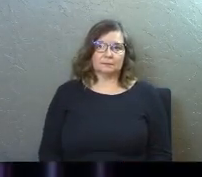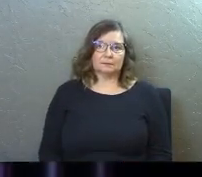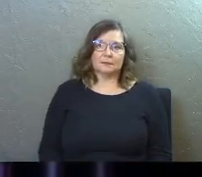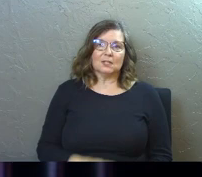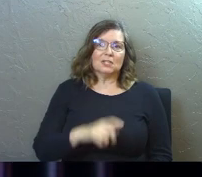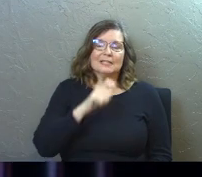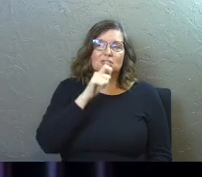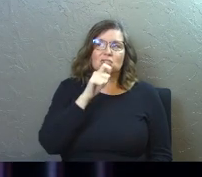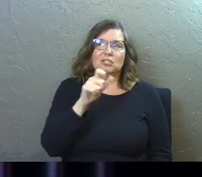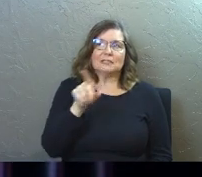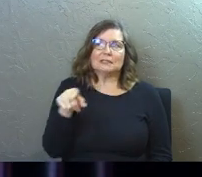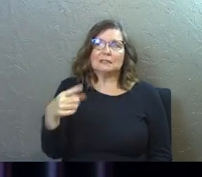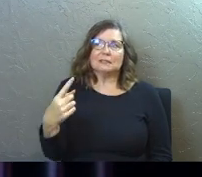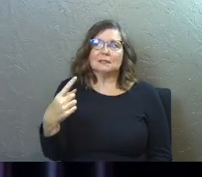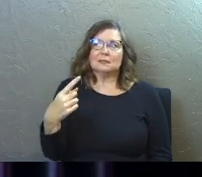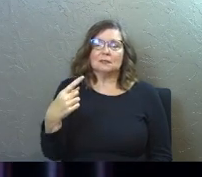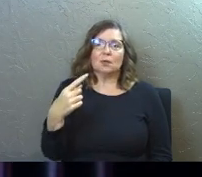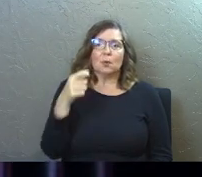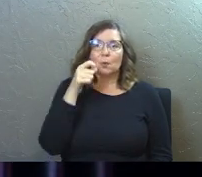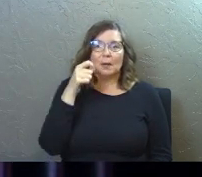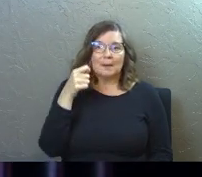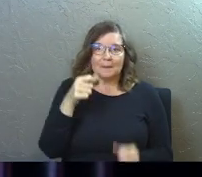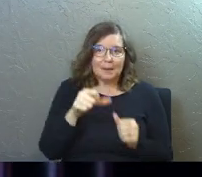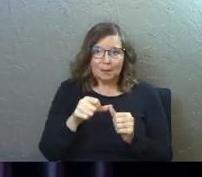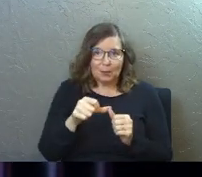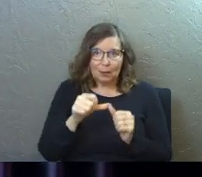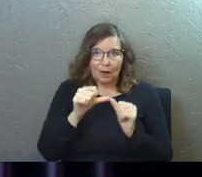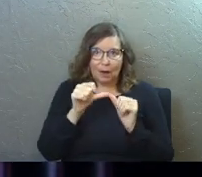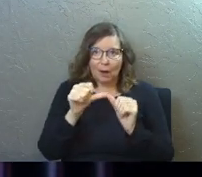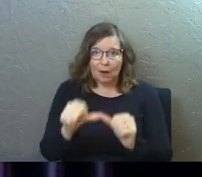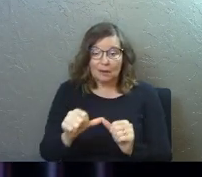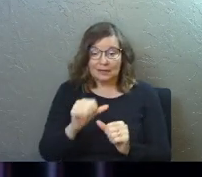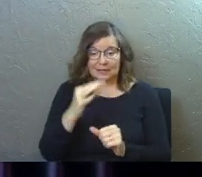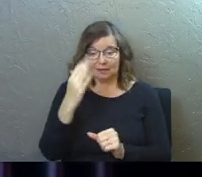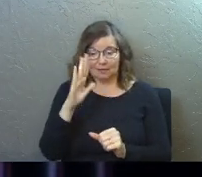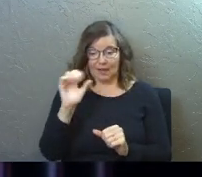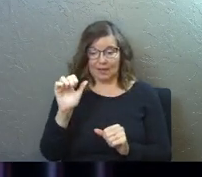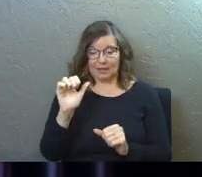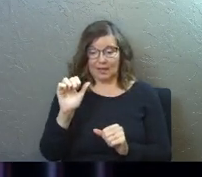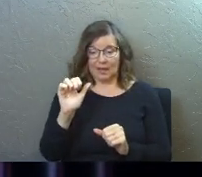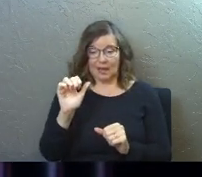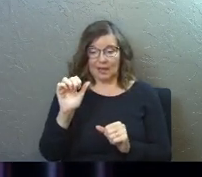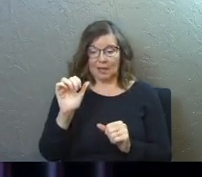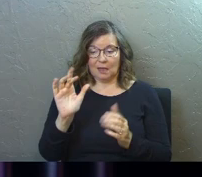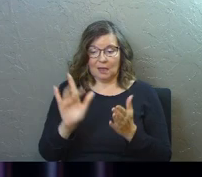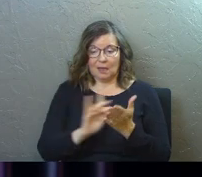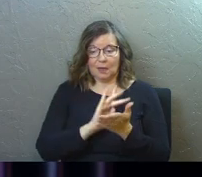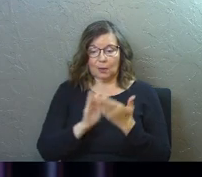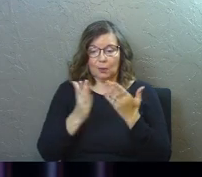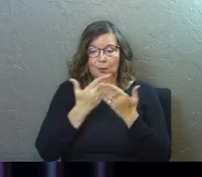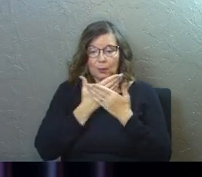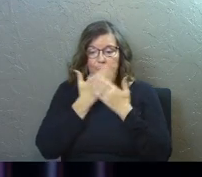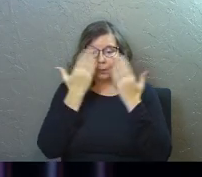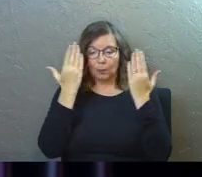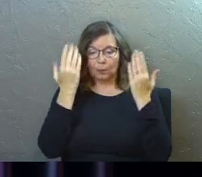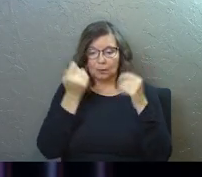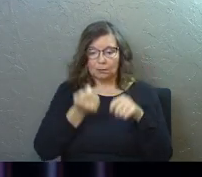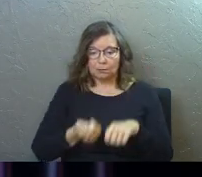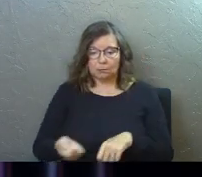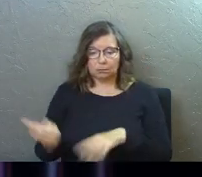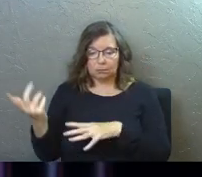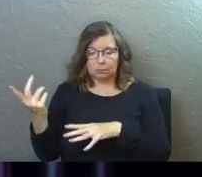He's just not going to, he's just not going to remember it. And if God can wipe that stuff out from his memory, why can't we,